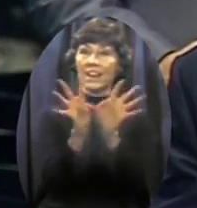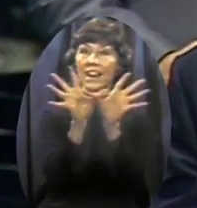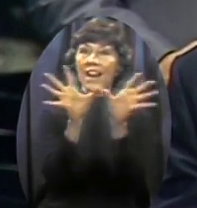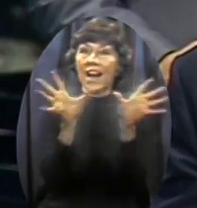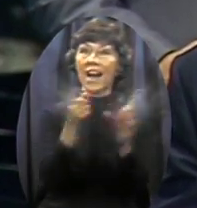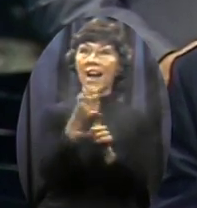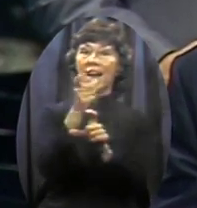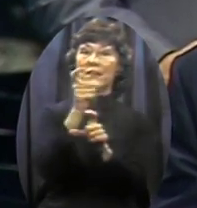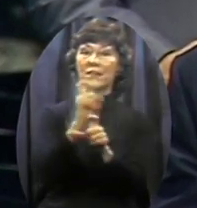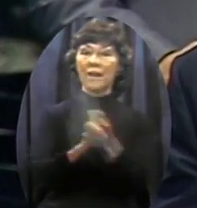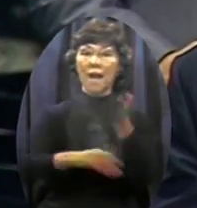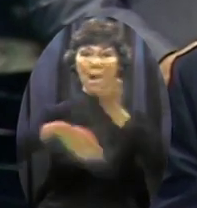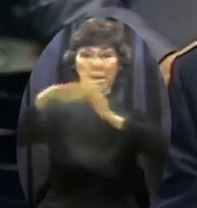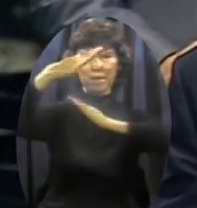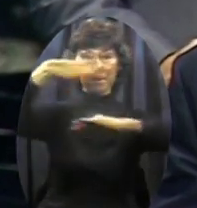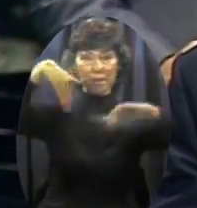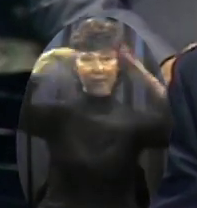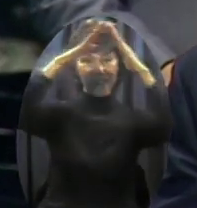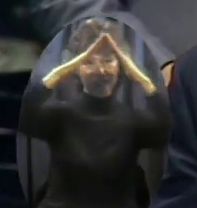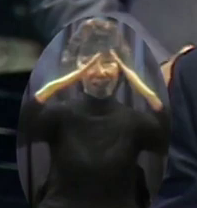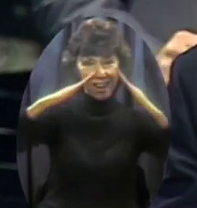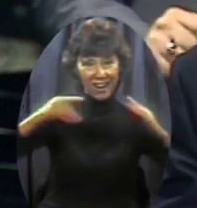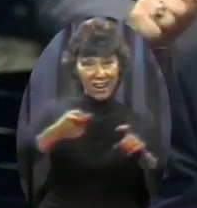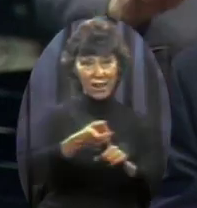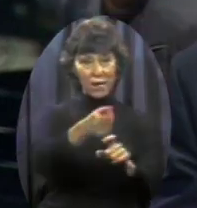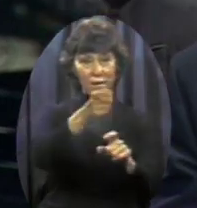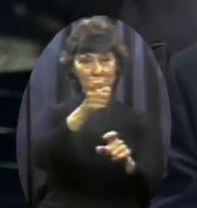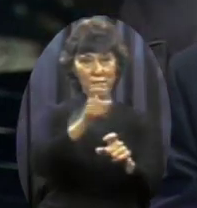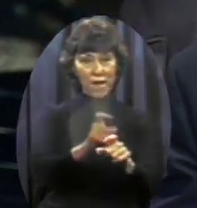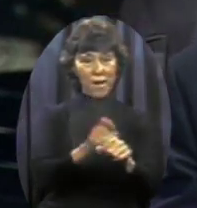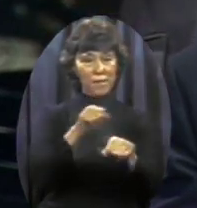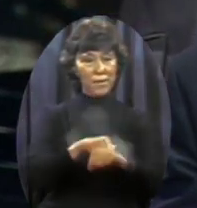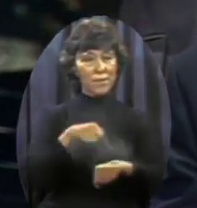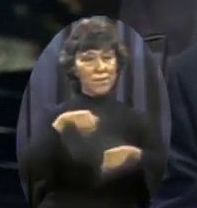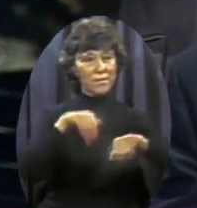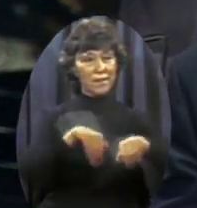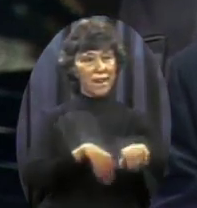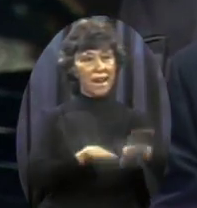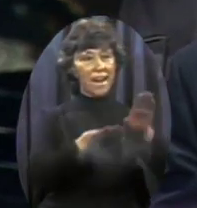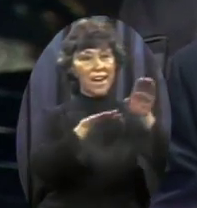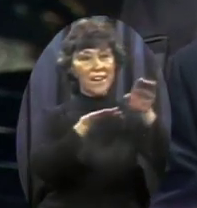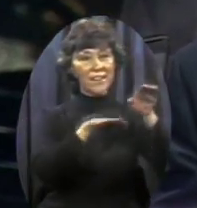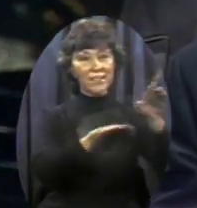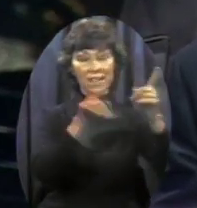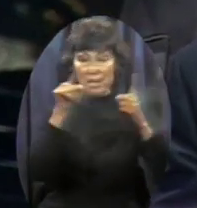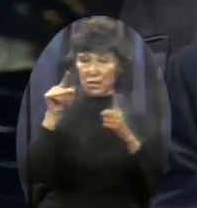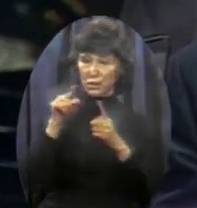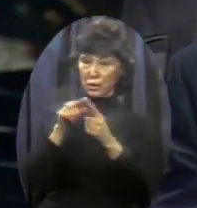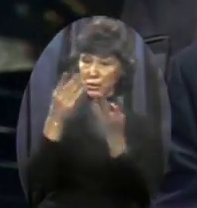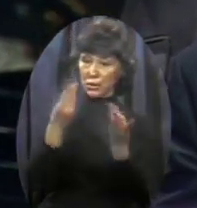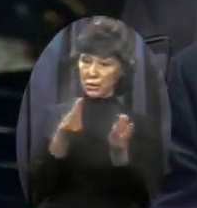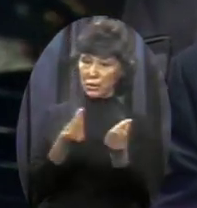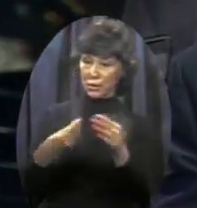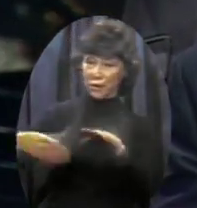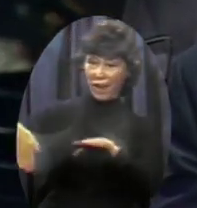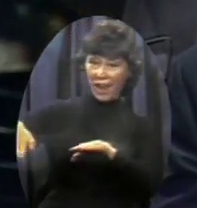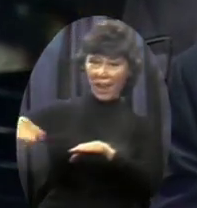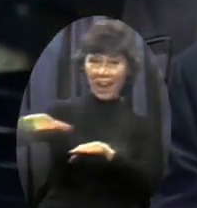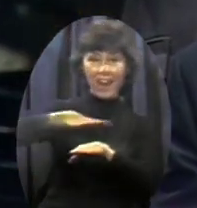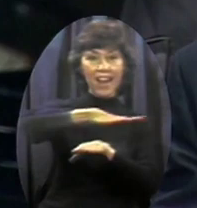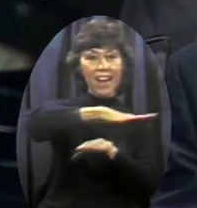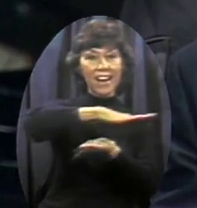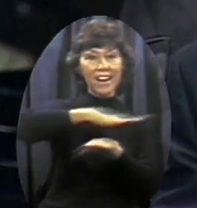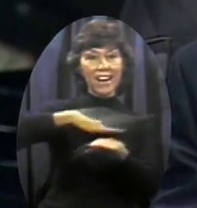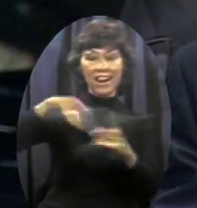from above From the mountains to the prairies